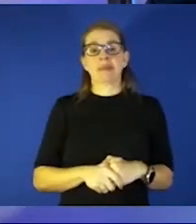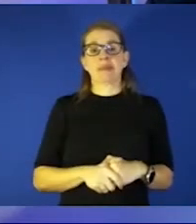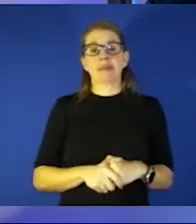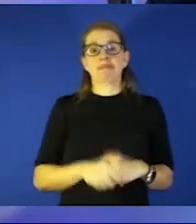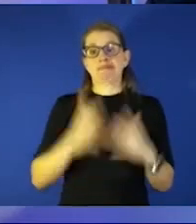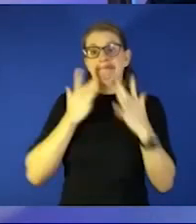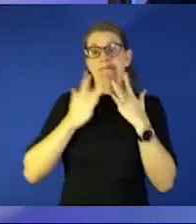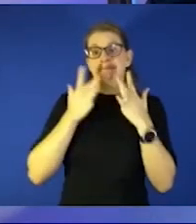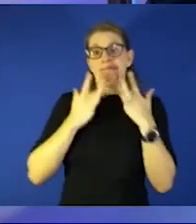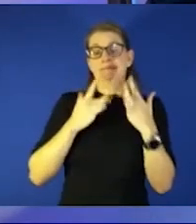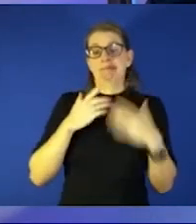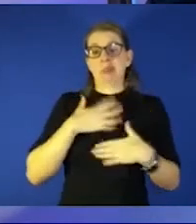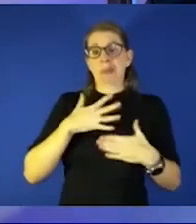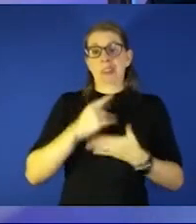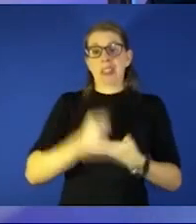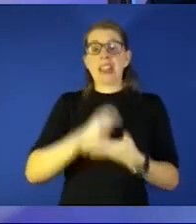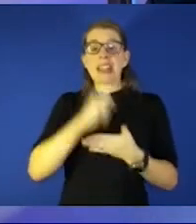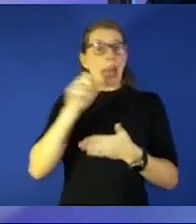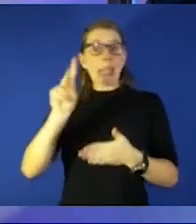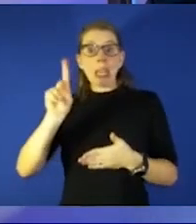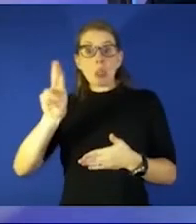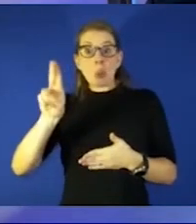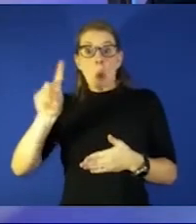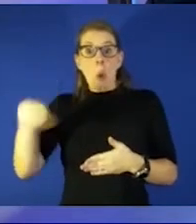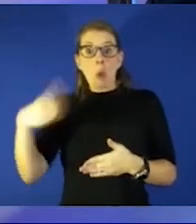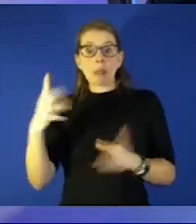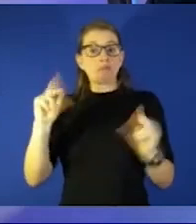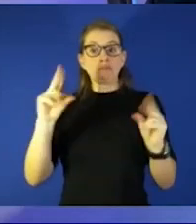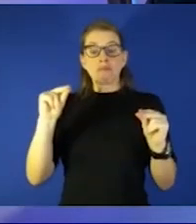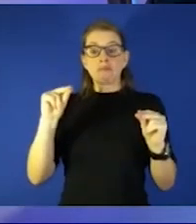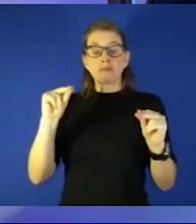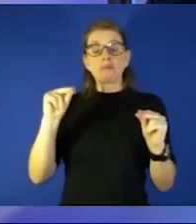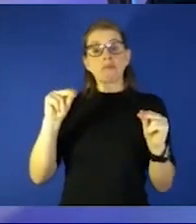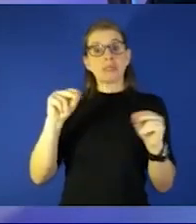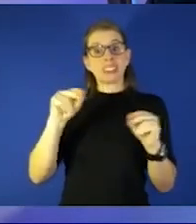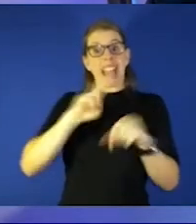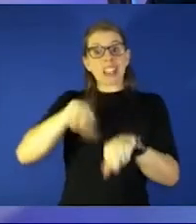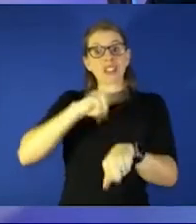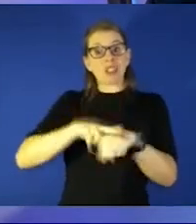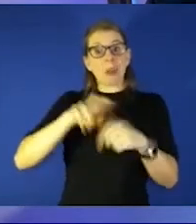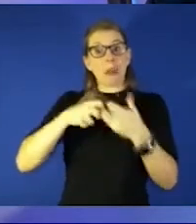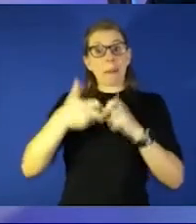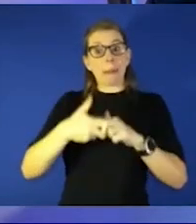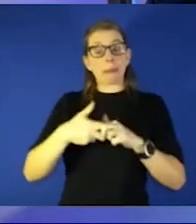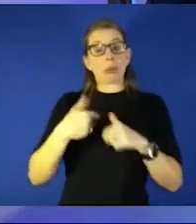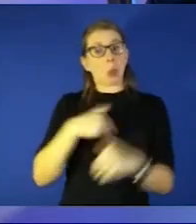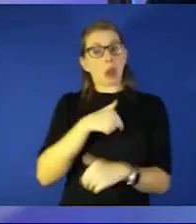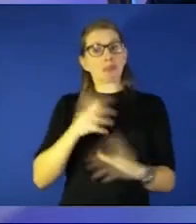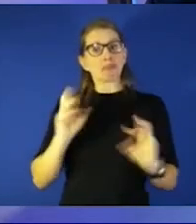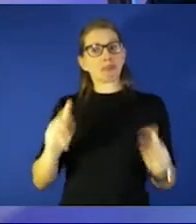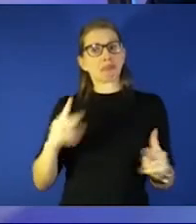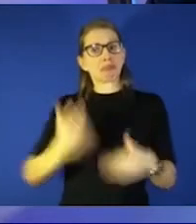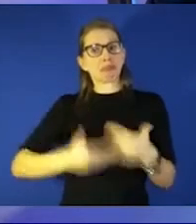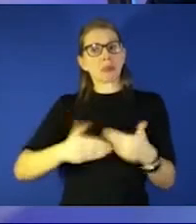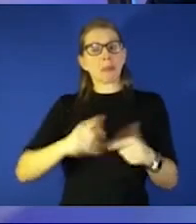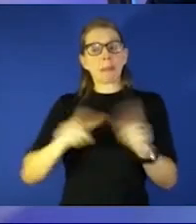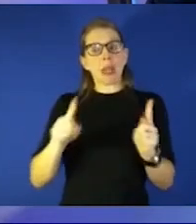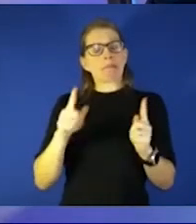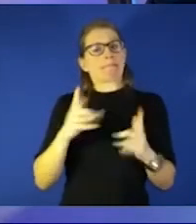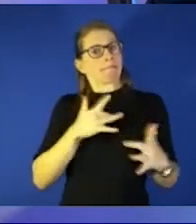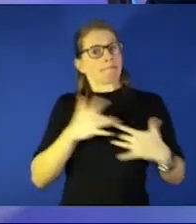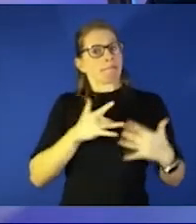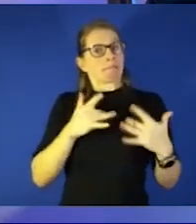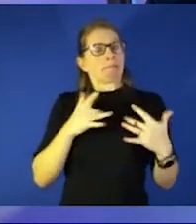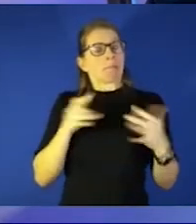national problem we're right we're actually better off than most by far but on the other hand it's a concerning trend and there's a does it